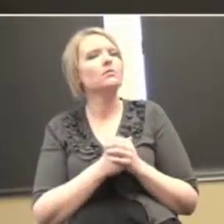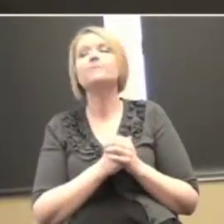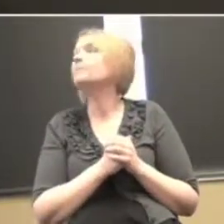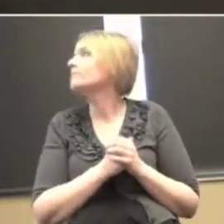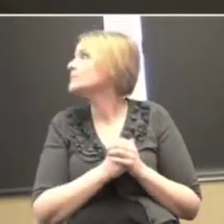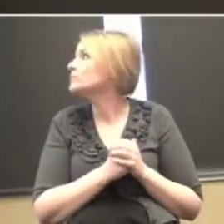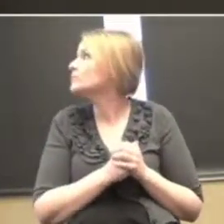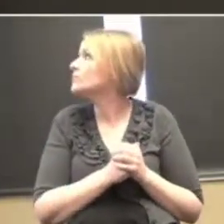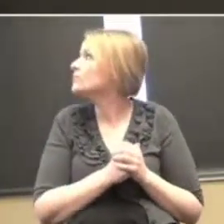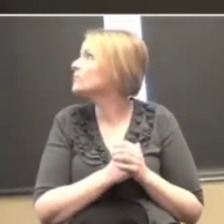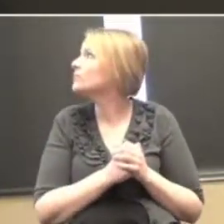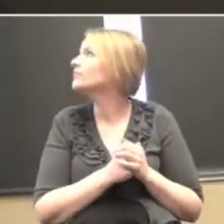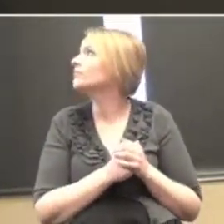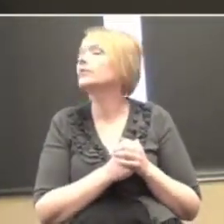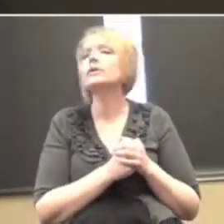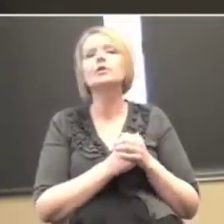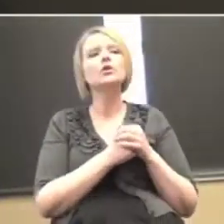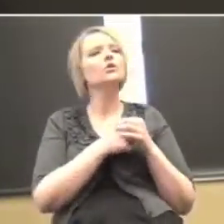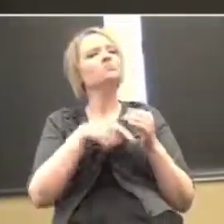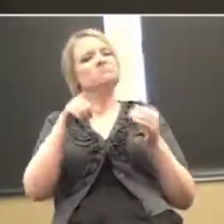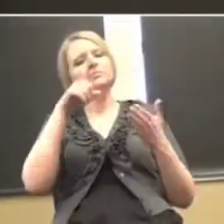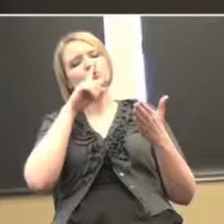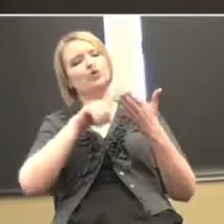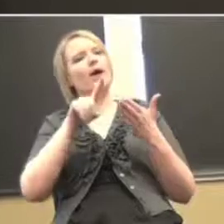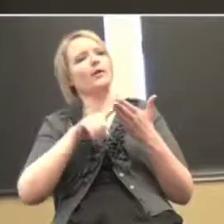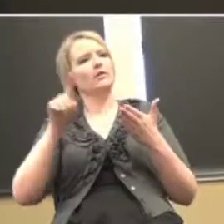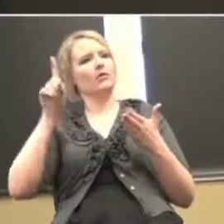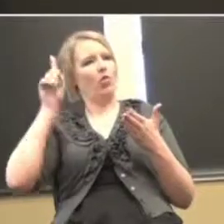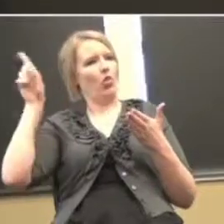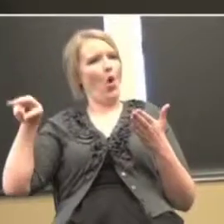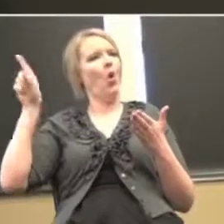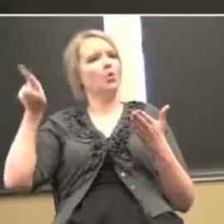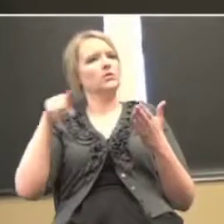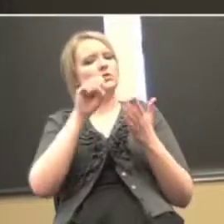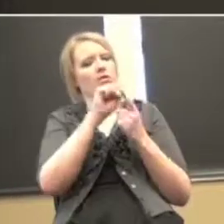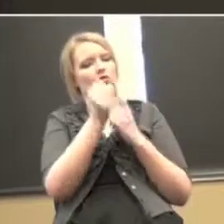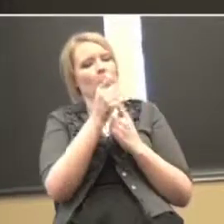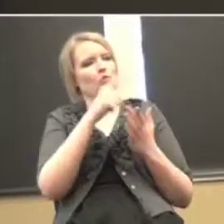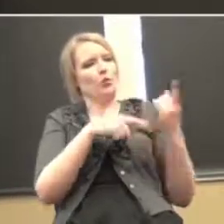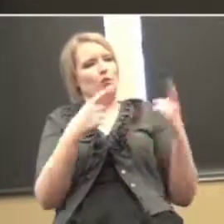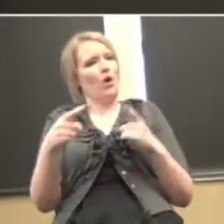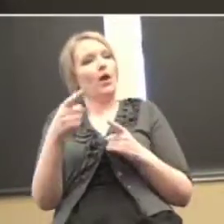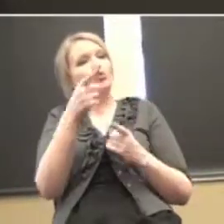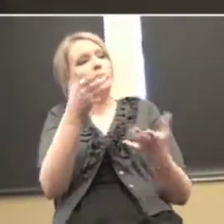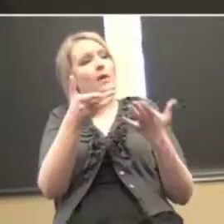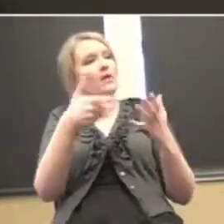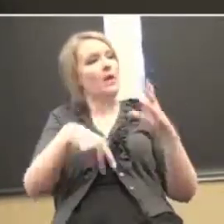It would simply be a matter of checking each one of those kind of situations that's going on. And you might have some comments.